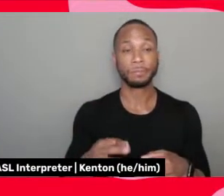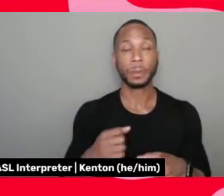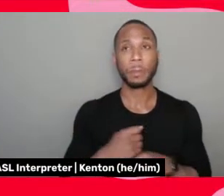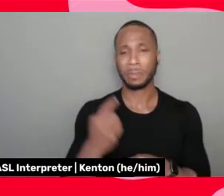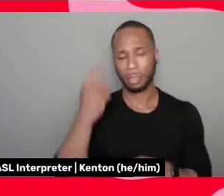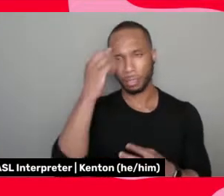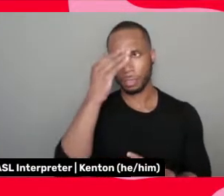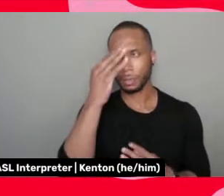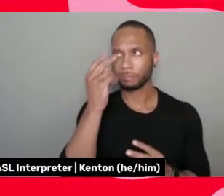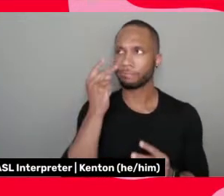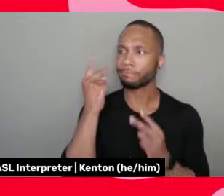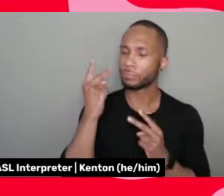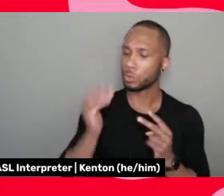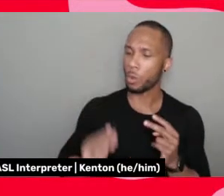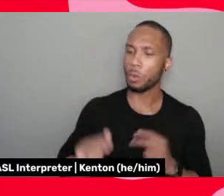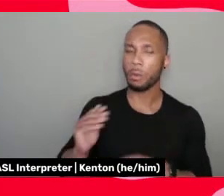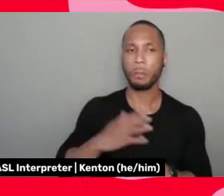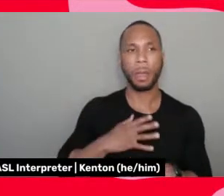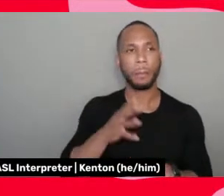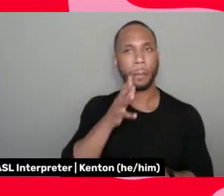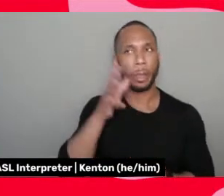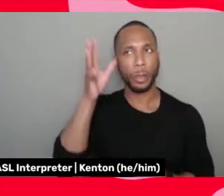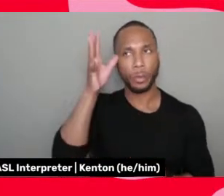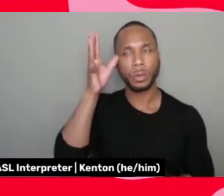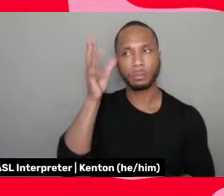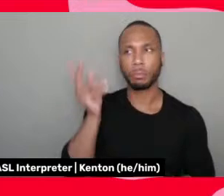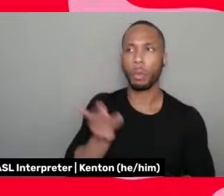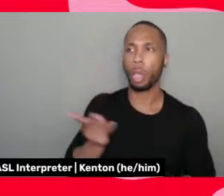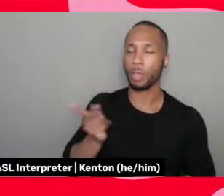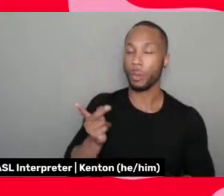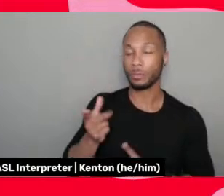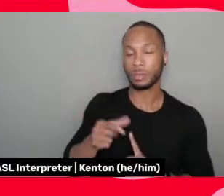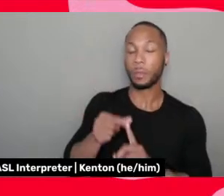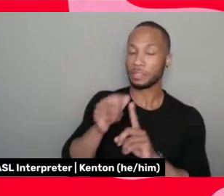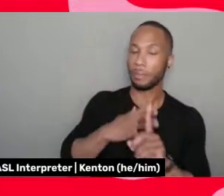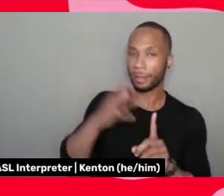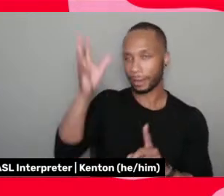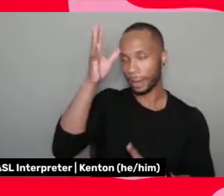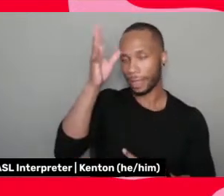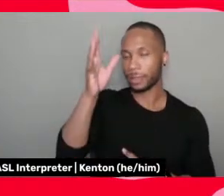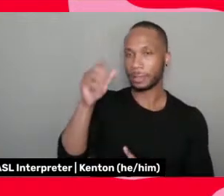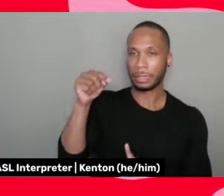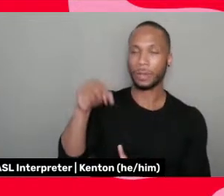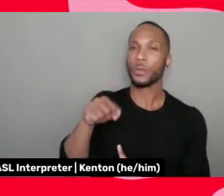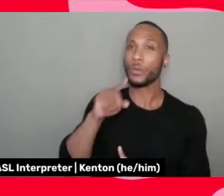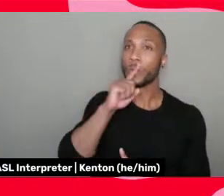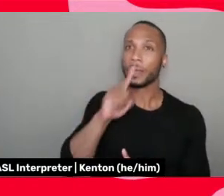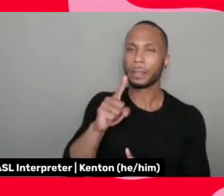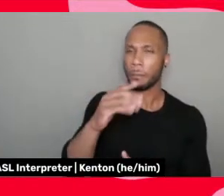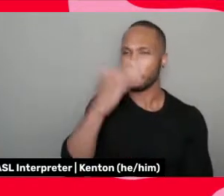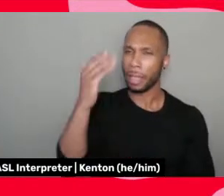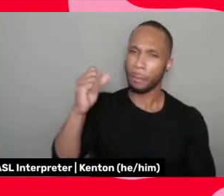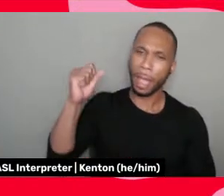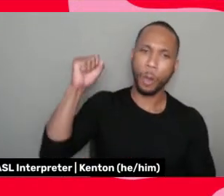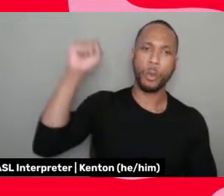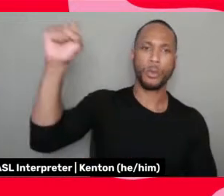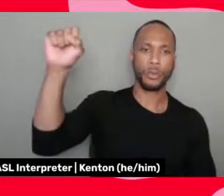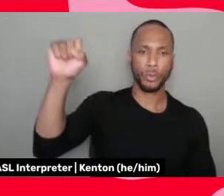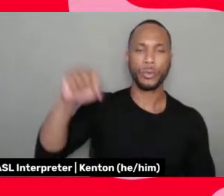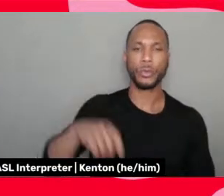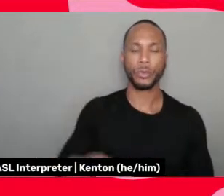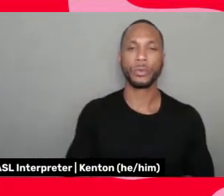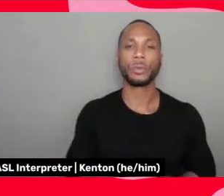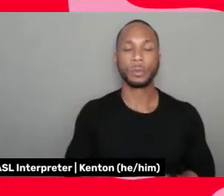growing up with my, my parents, my parents were, or especially my dad, very much, um, black power. And, um,